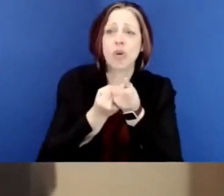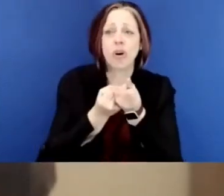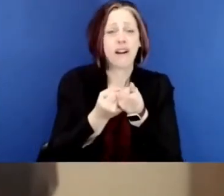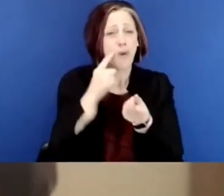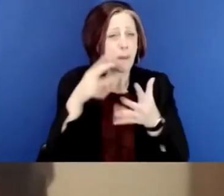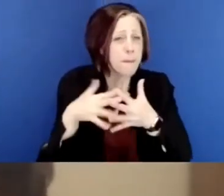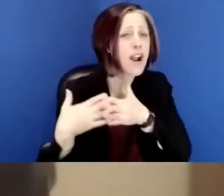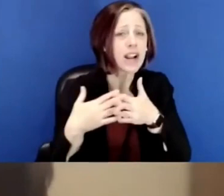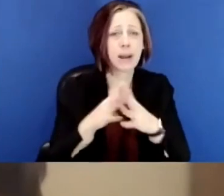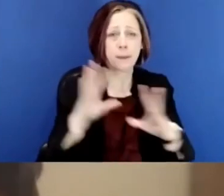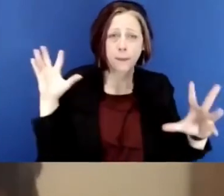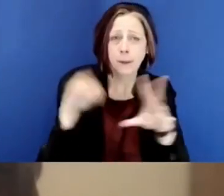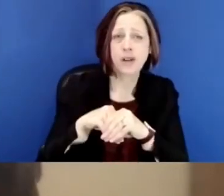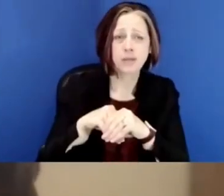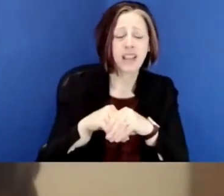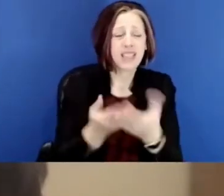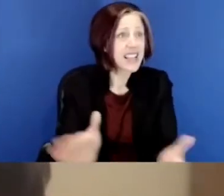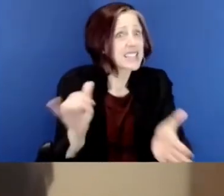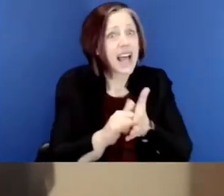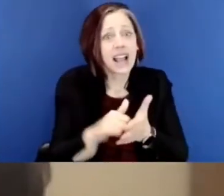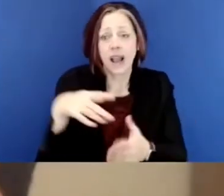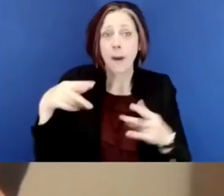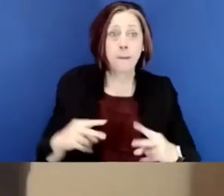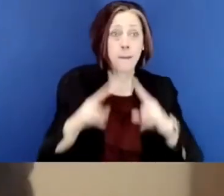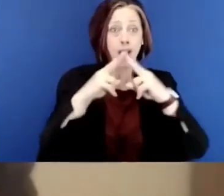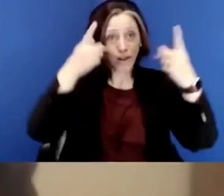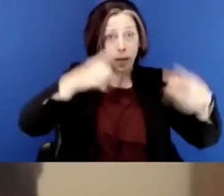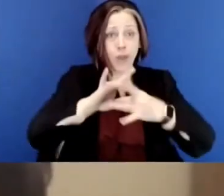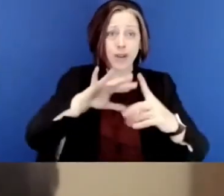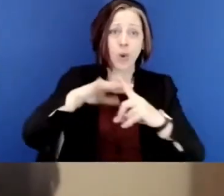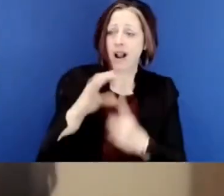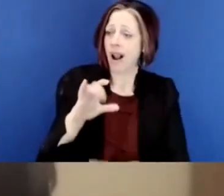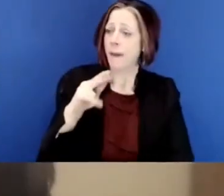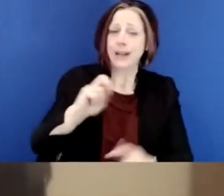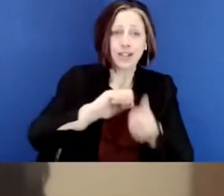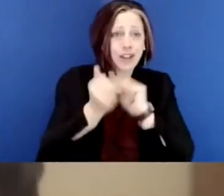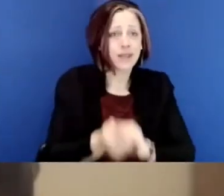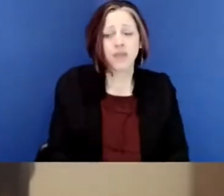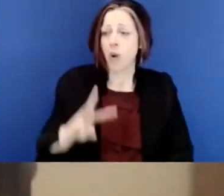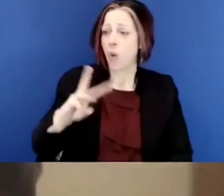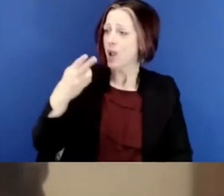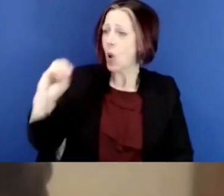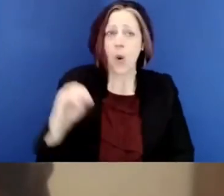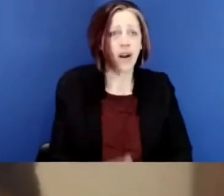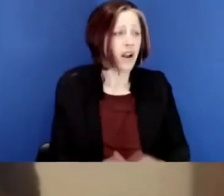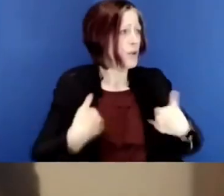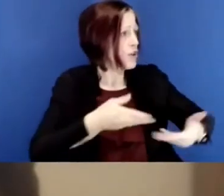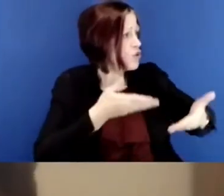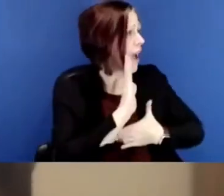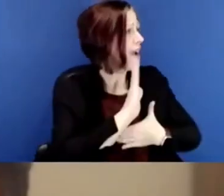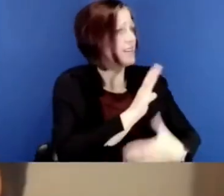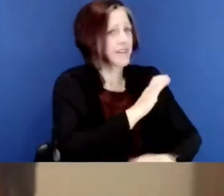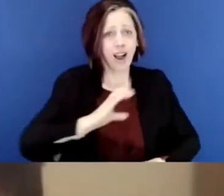to lift up the importance of American participation in things like the Paris agreement on climate change, the world health